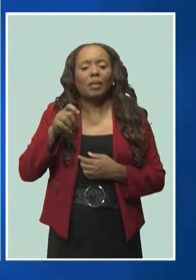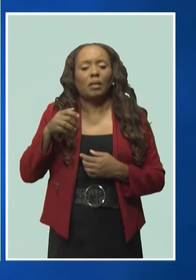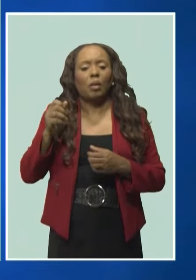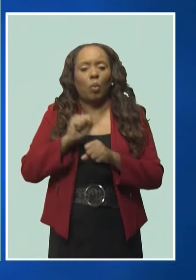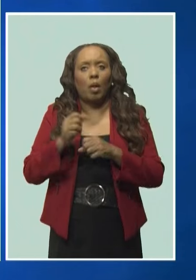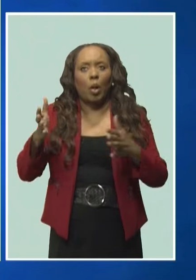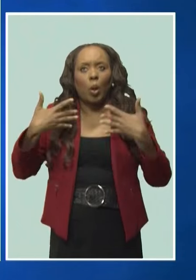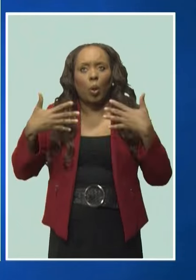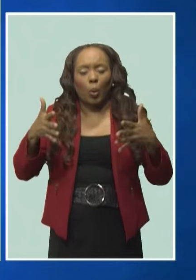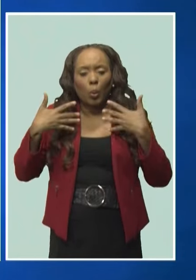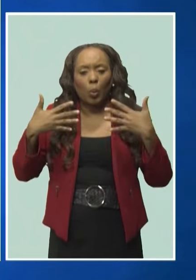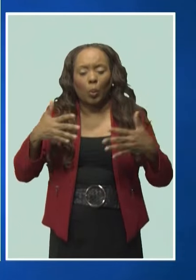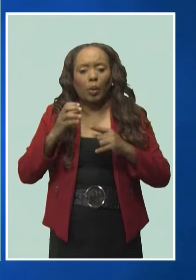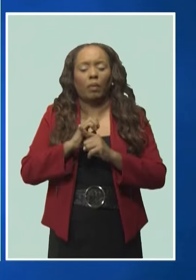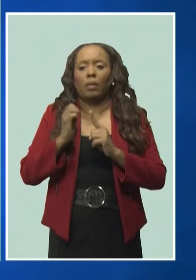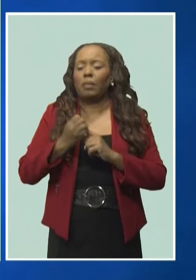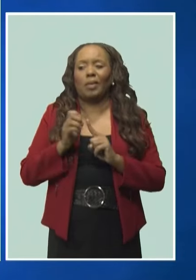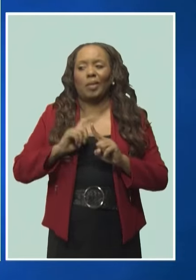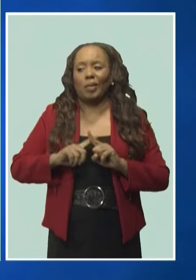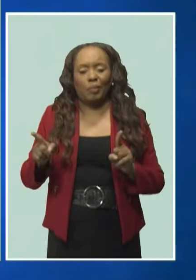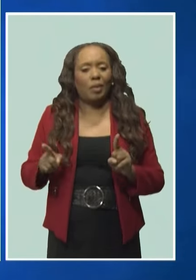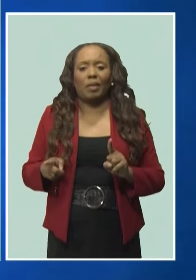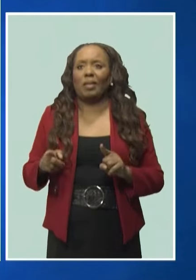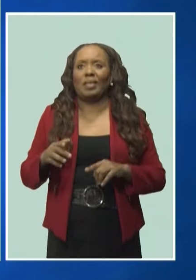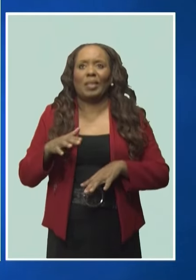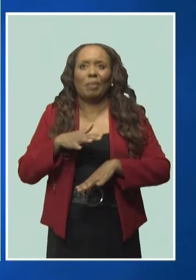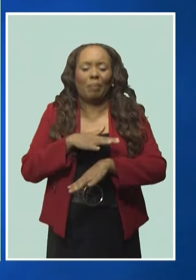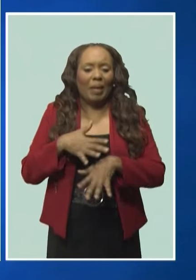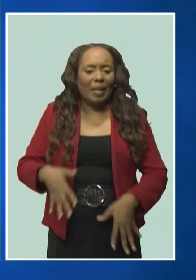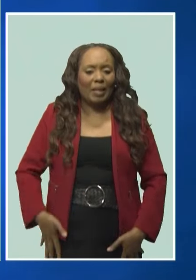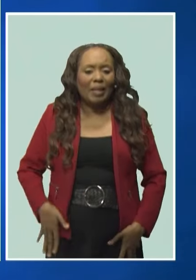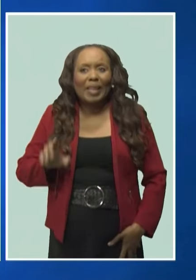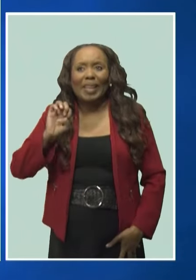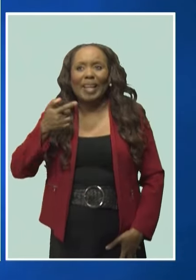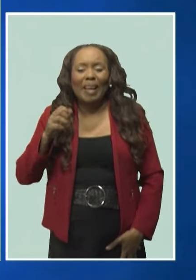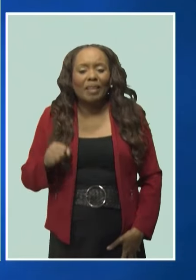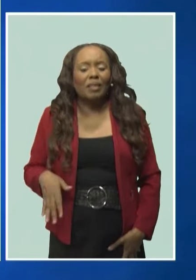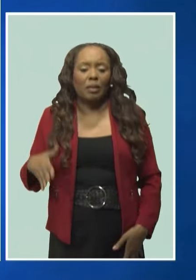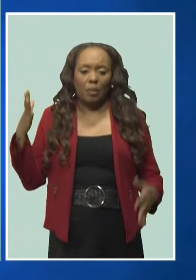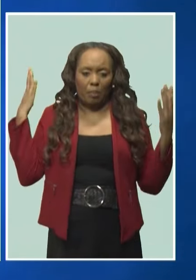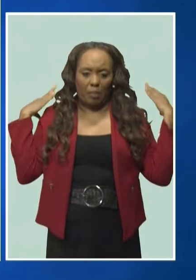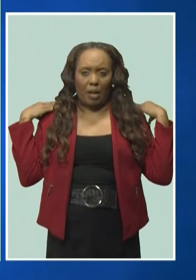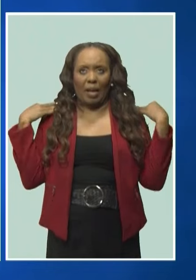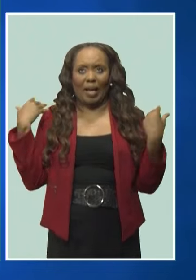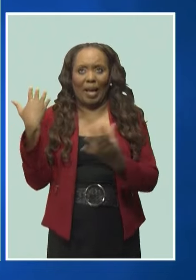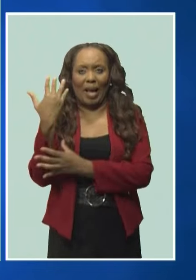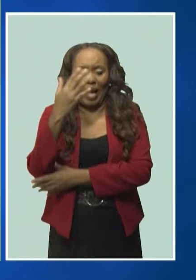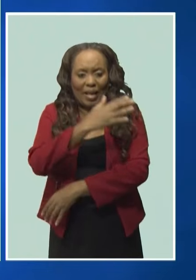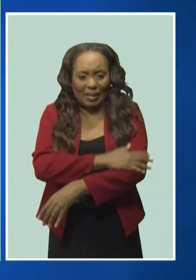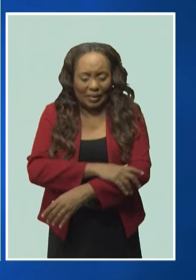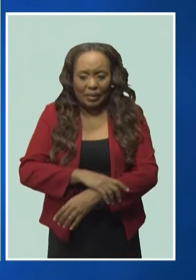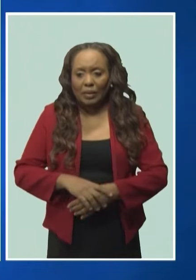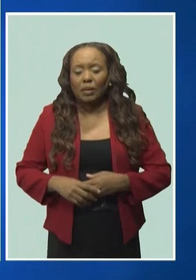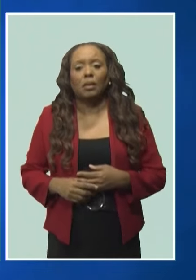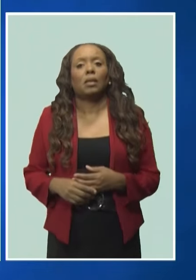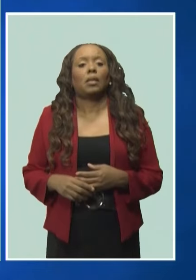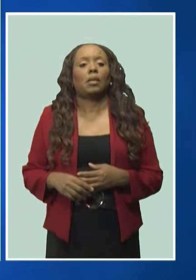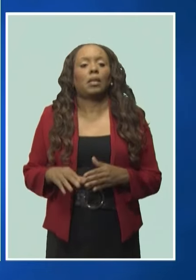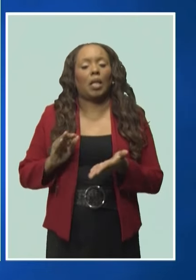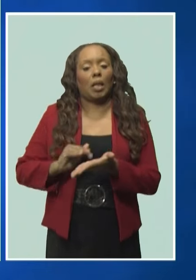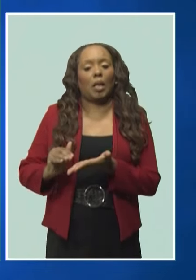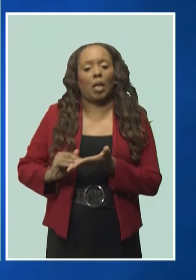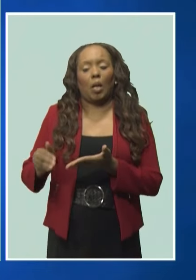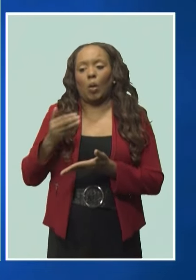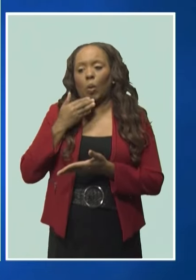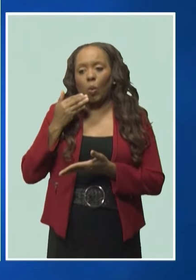legs, and my buttocks to my back and my hands. Following several weeks of sick leave, her condition appeared to improve. But